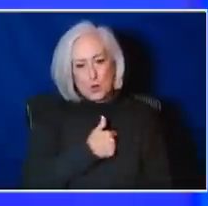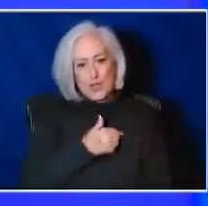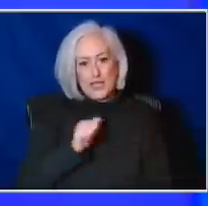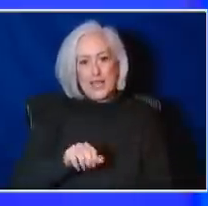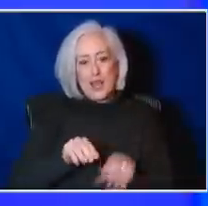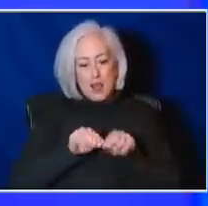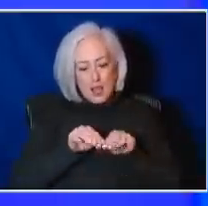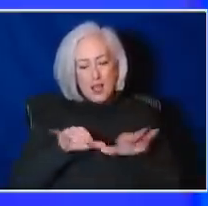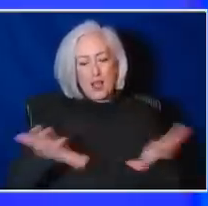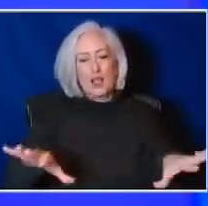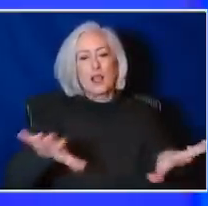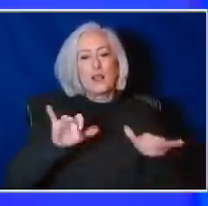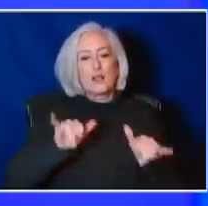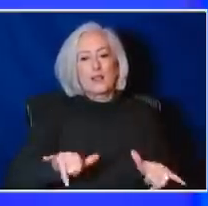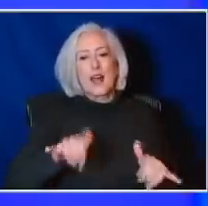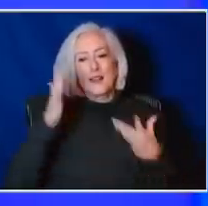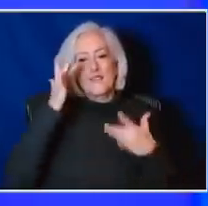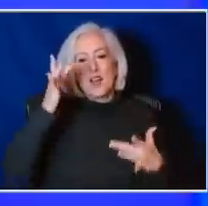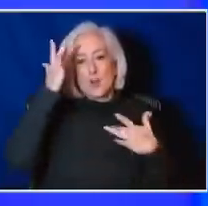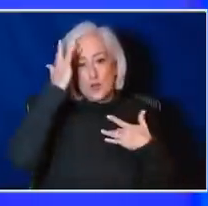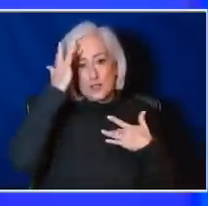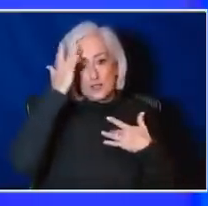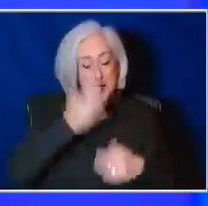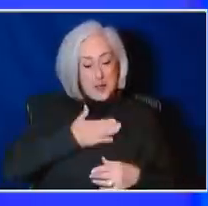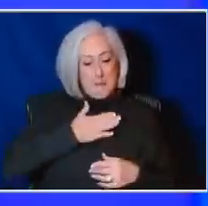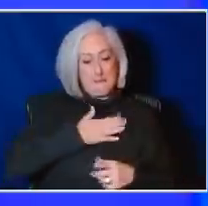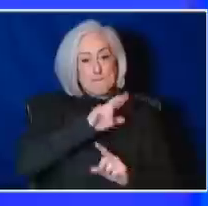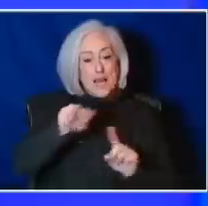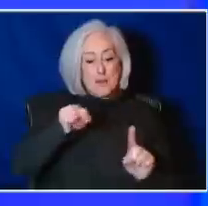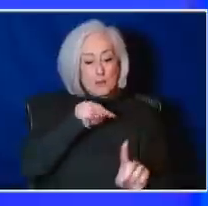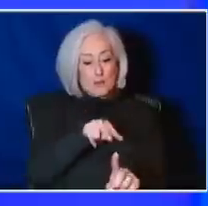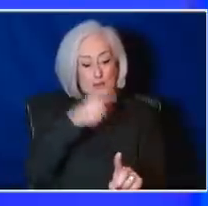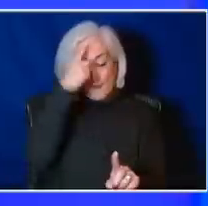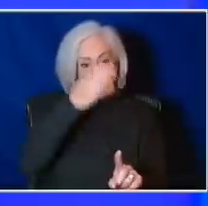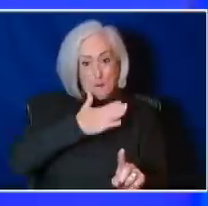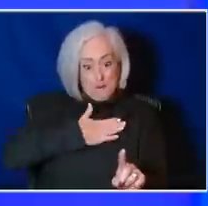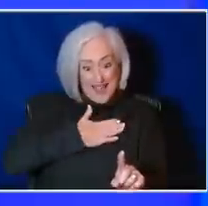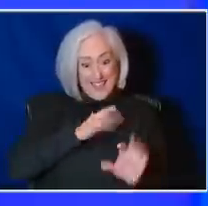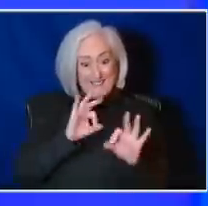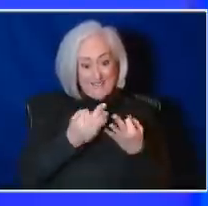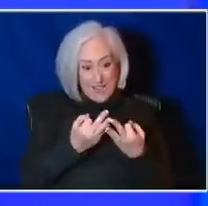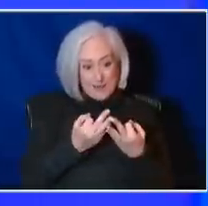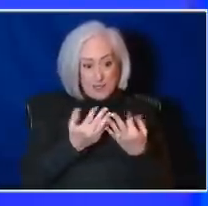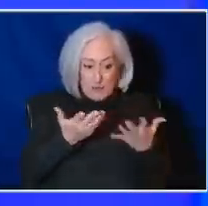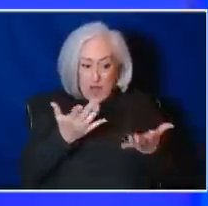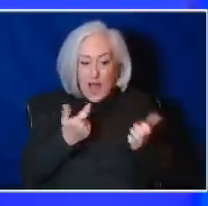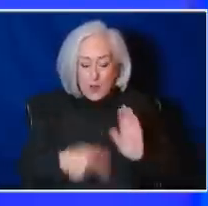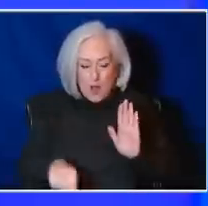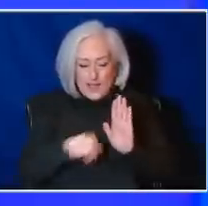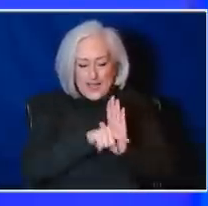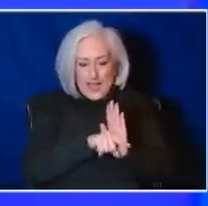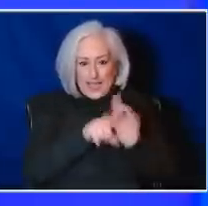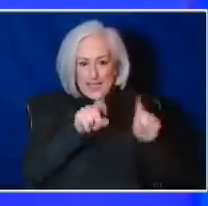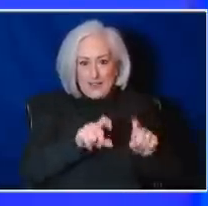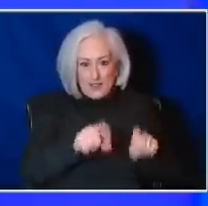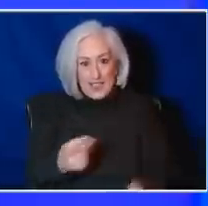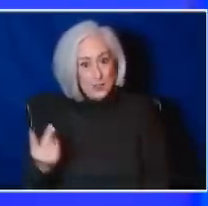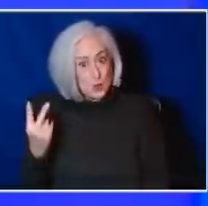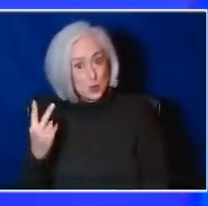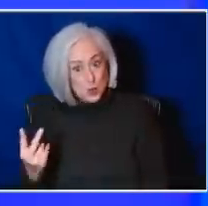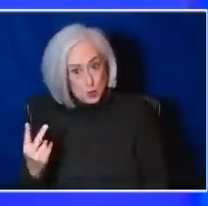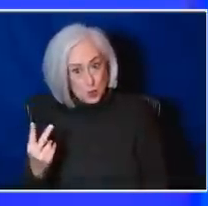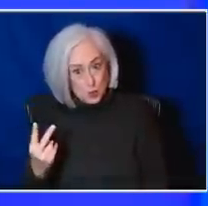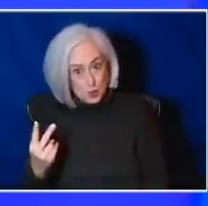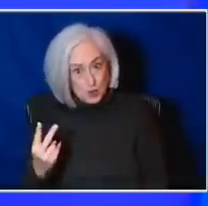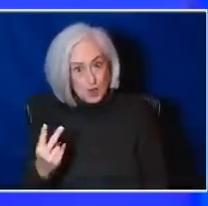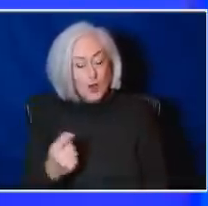virus. So from my perspective, if it's my family, you know, I'm going to want that negative test, two of them actually, one day apart